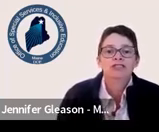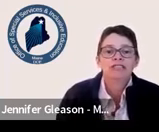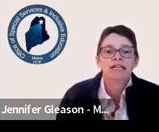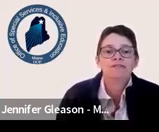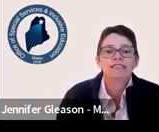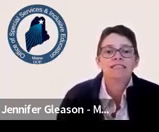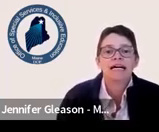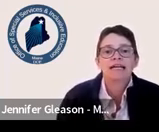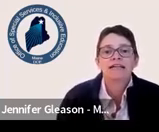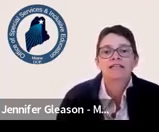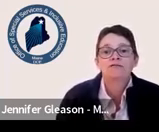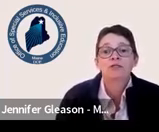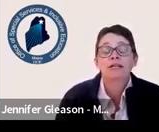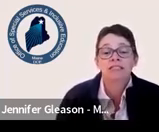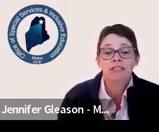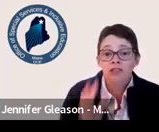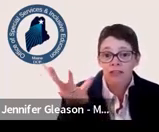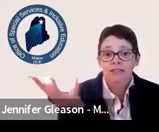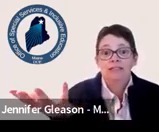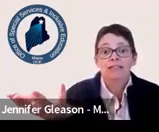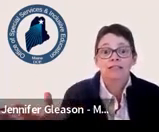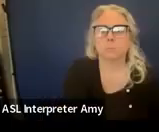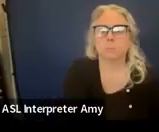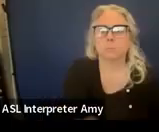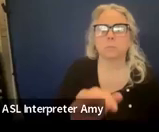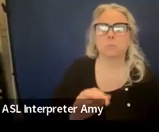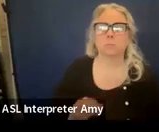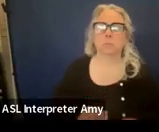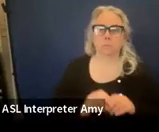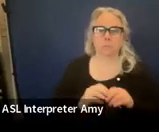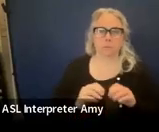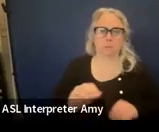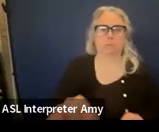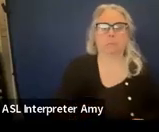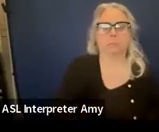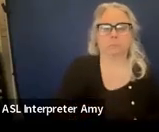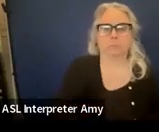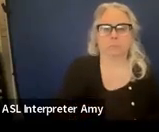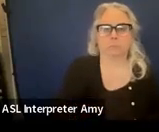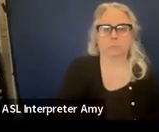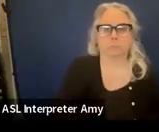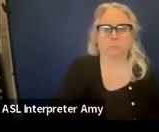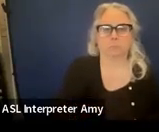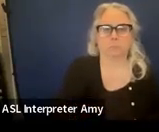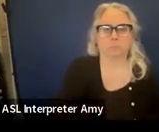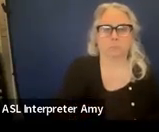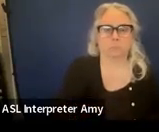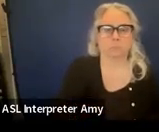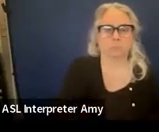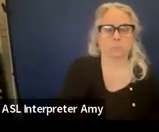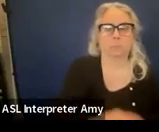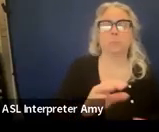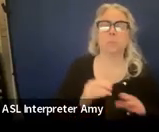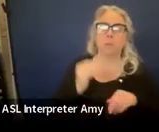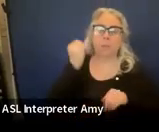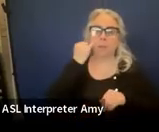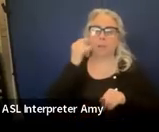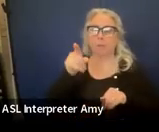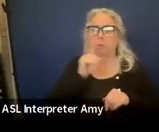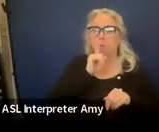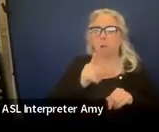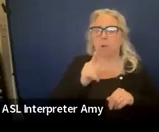This is just kind of an aside. If you are teaching these things, right, if you are teaching a visual schedule or if you're using